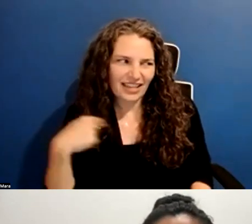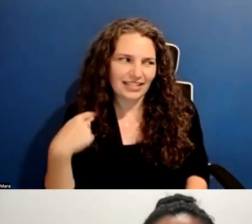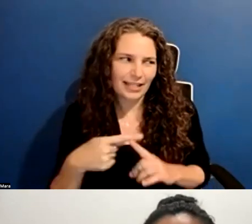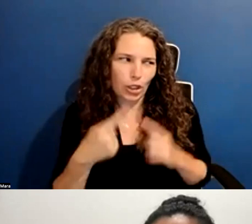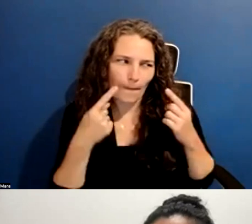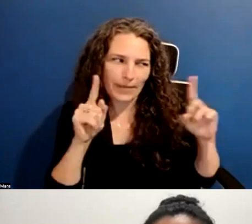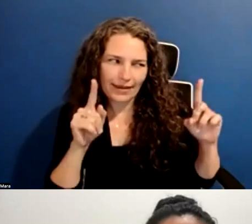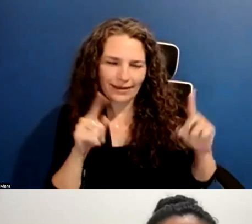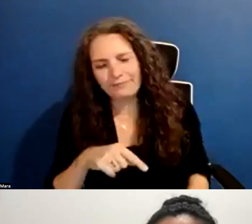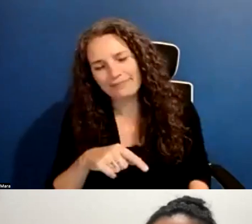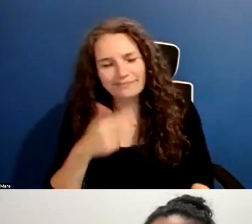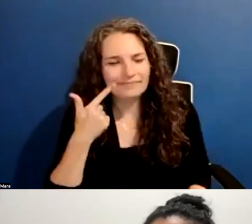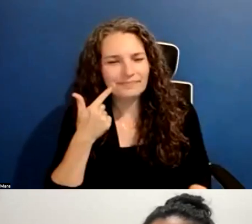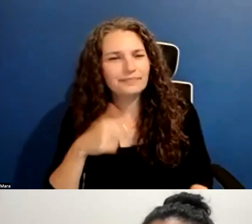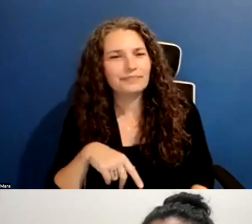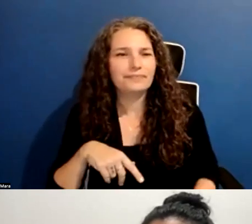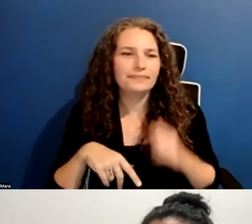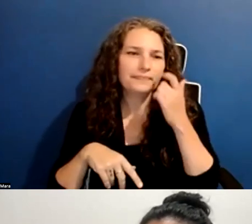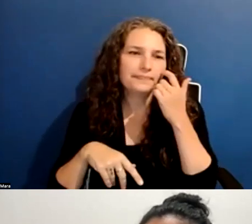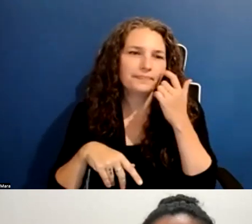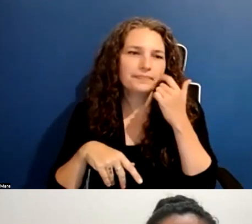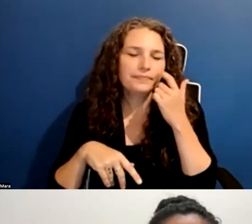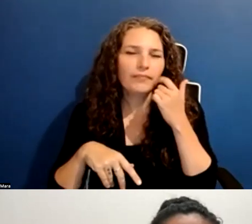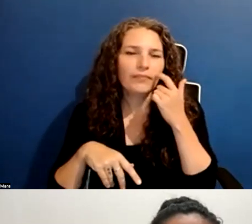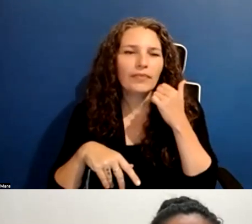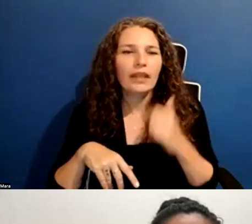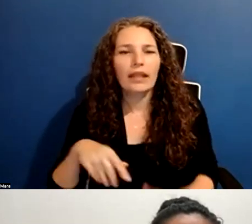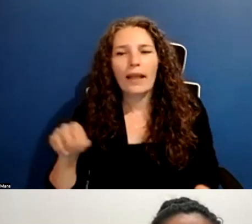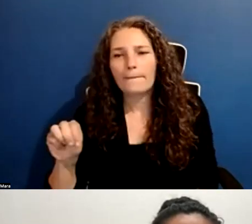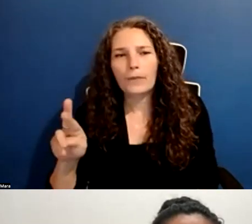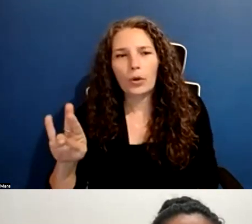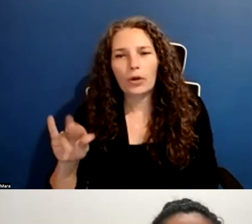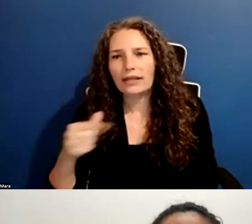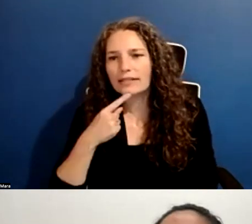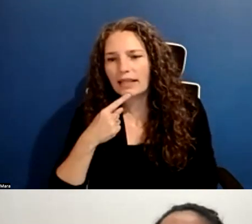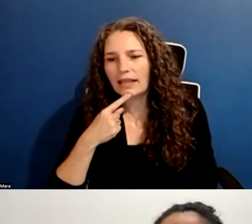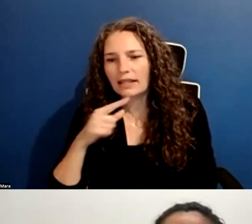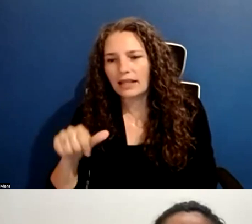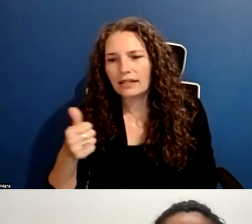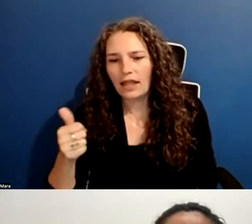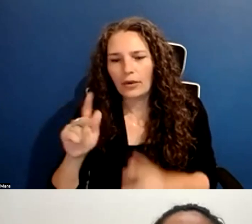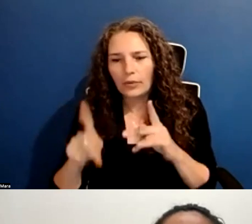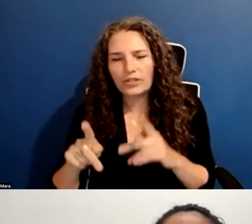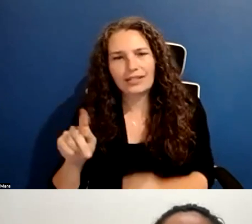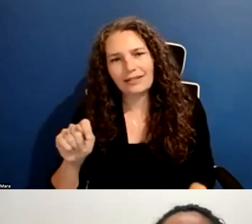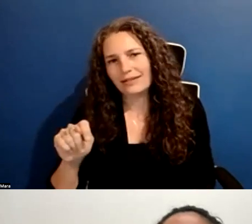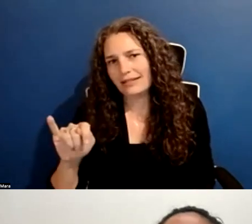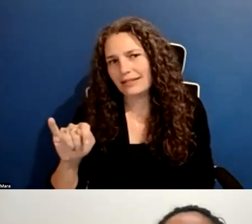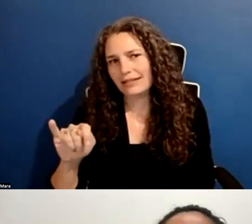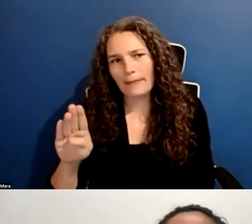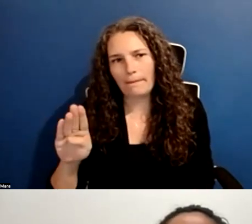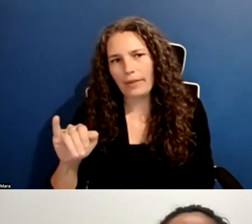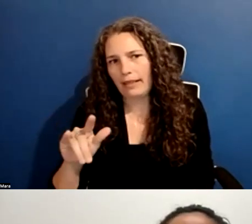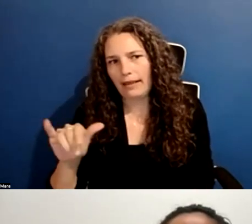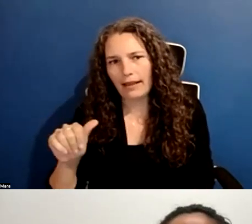Yes. Um, and actually I'm seeing Tivoli is back and Tivoli, um, I'm going to ask your question. Uh, Gabriella,